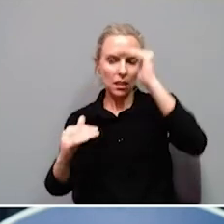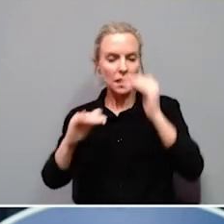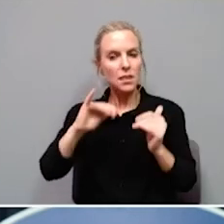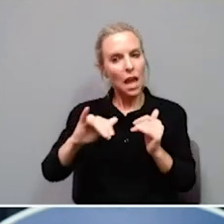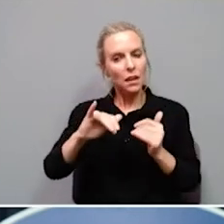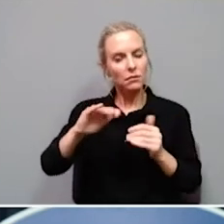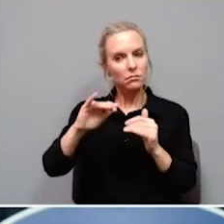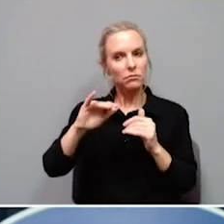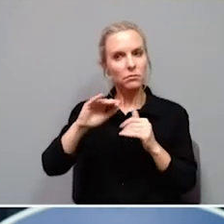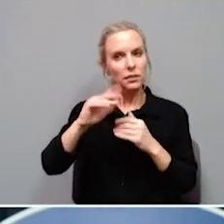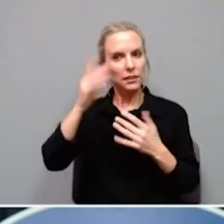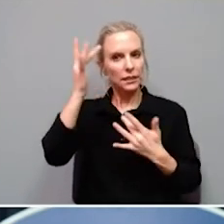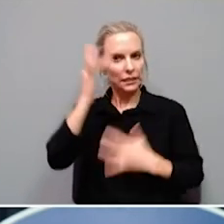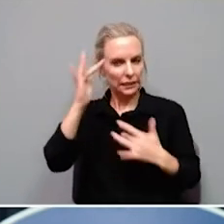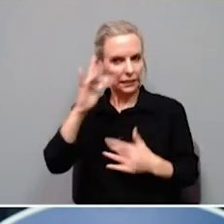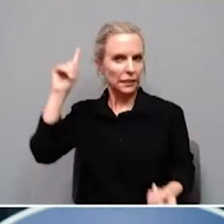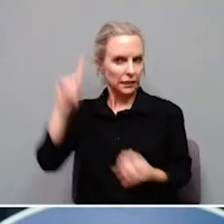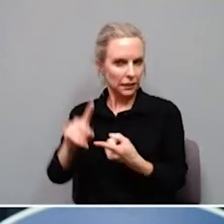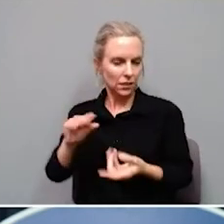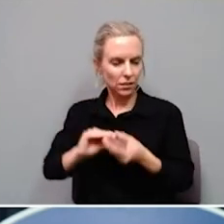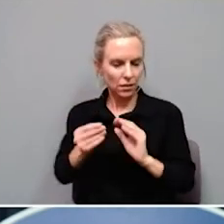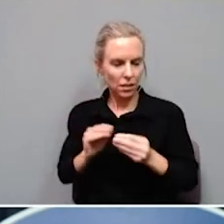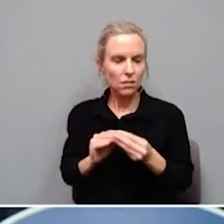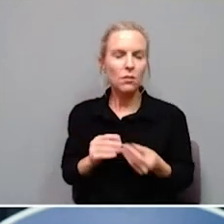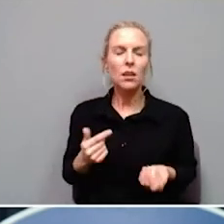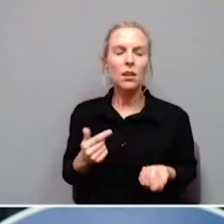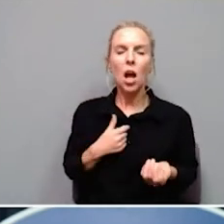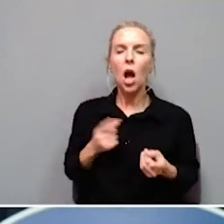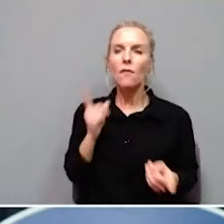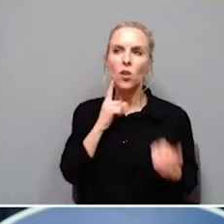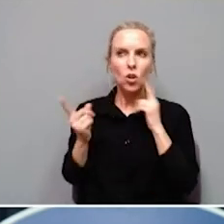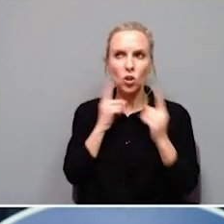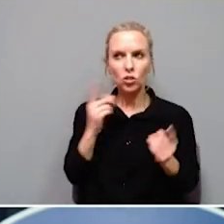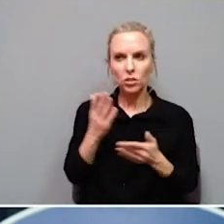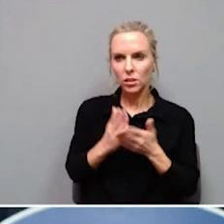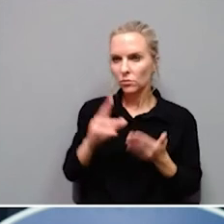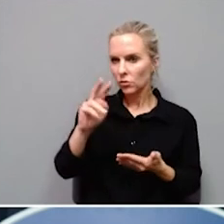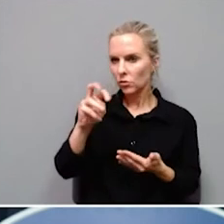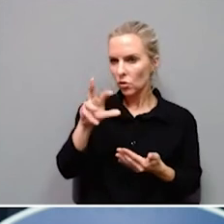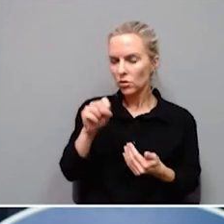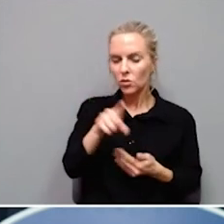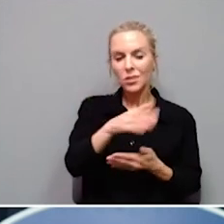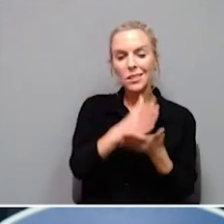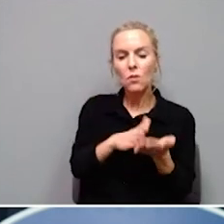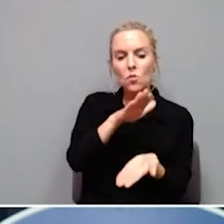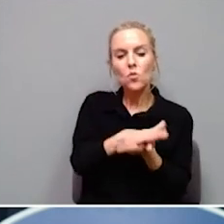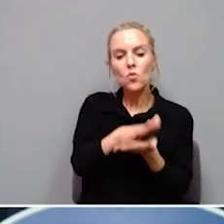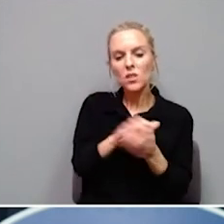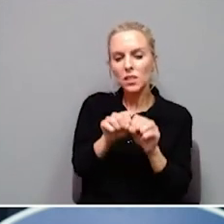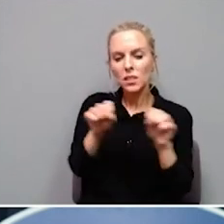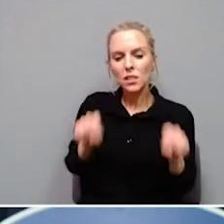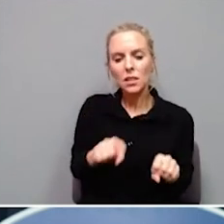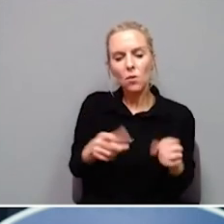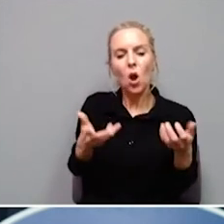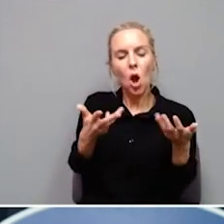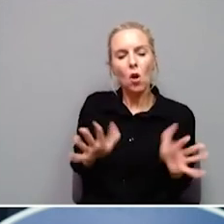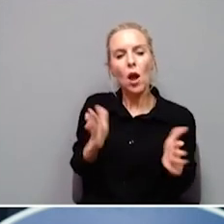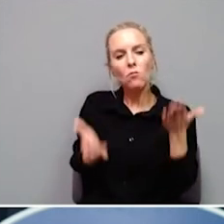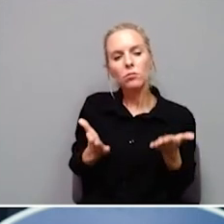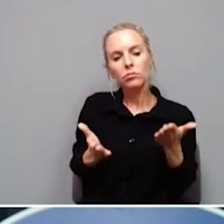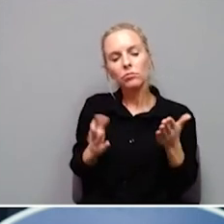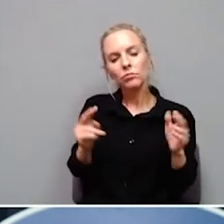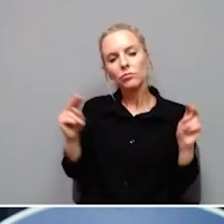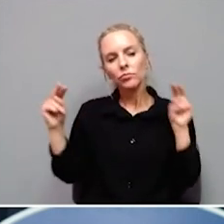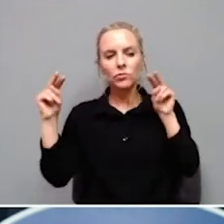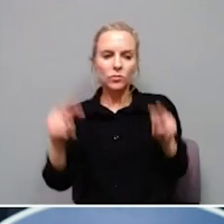Now, I know I've at least heard some news that some school systems are already looking at going to masking